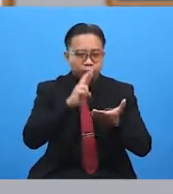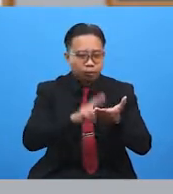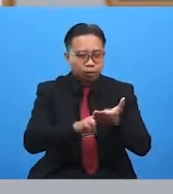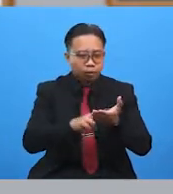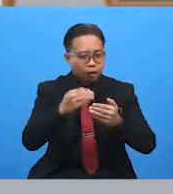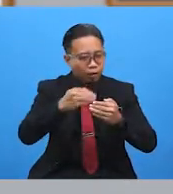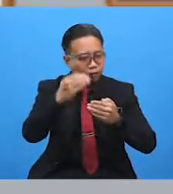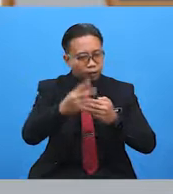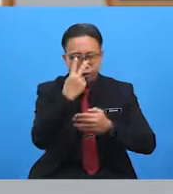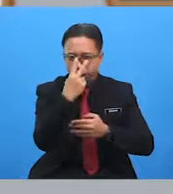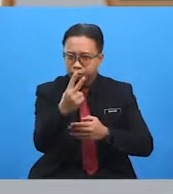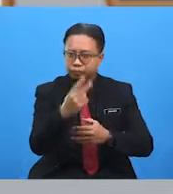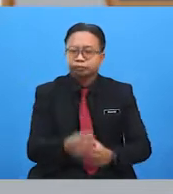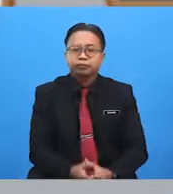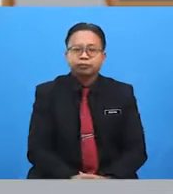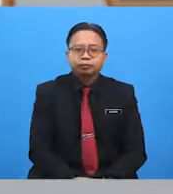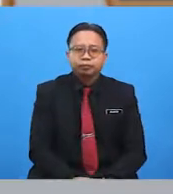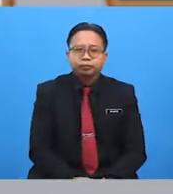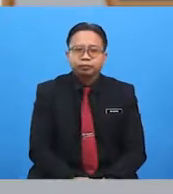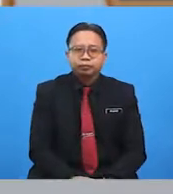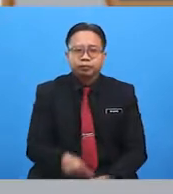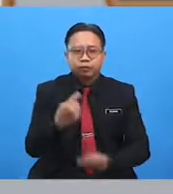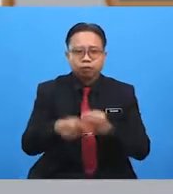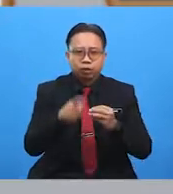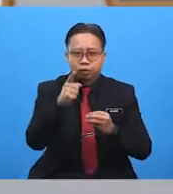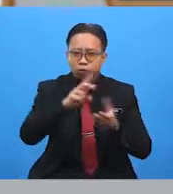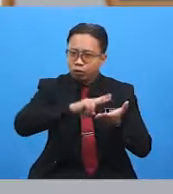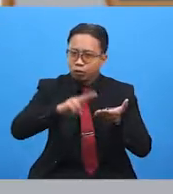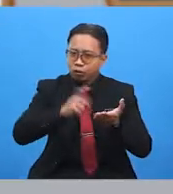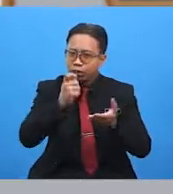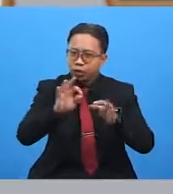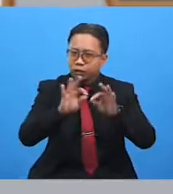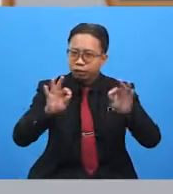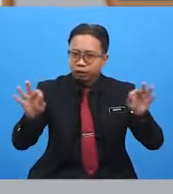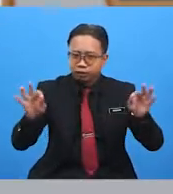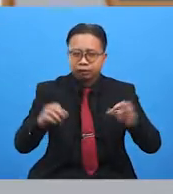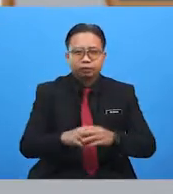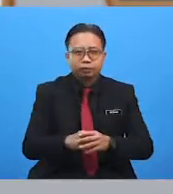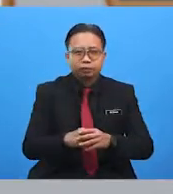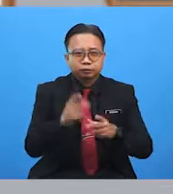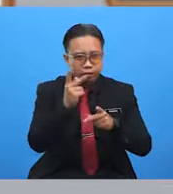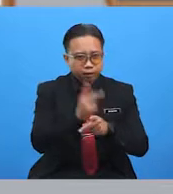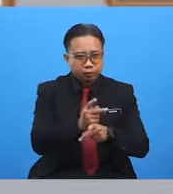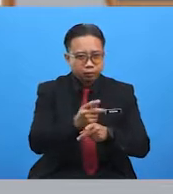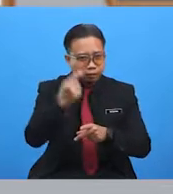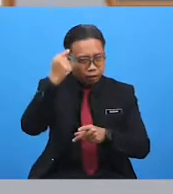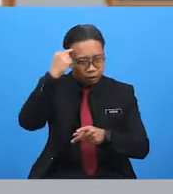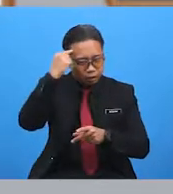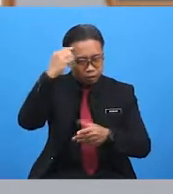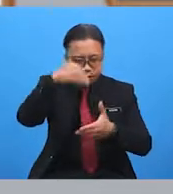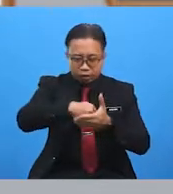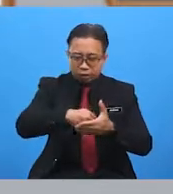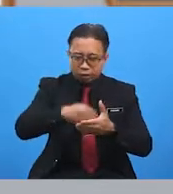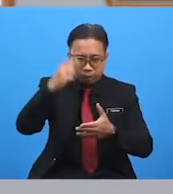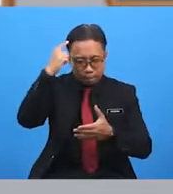this? When you read the text, keep the headlines in your mind because